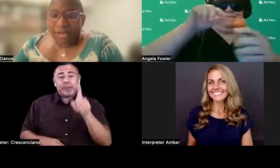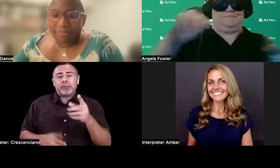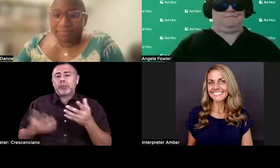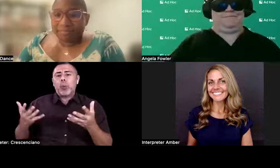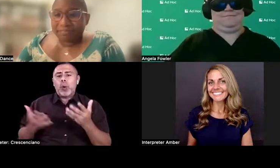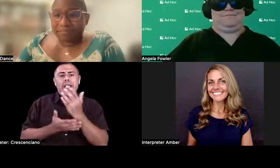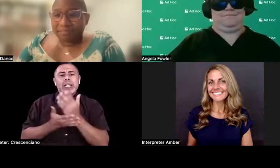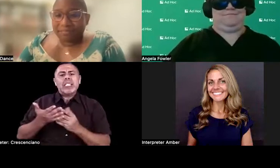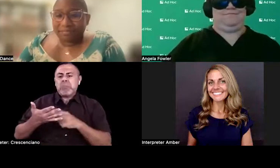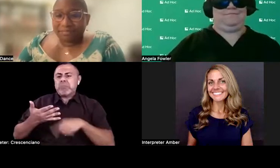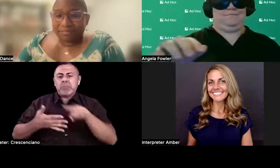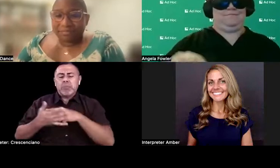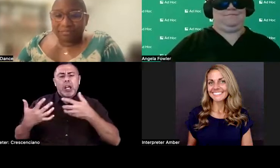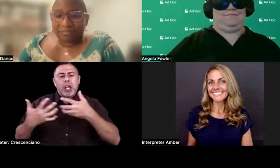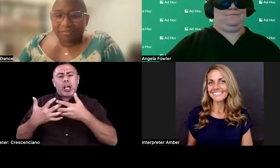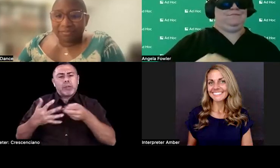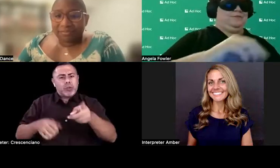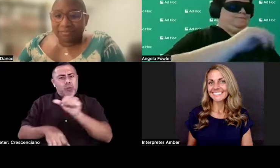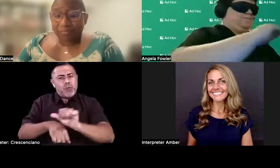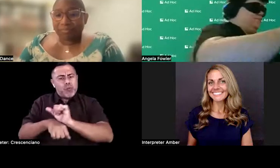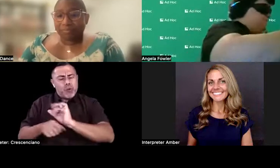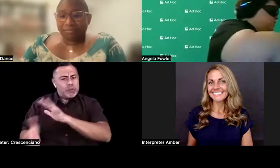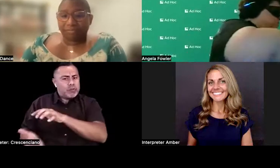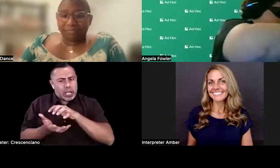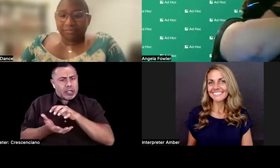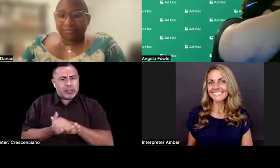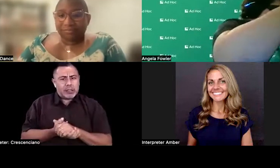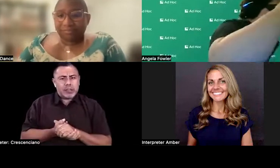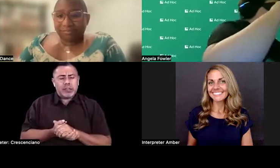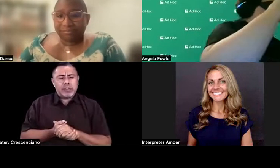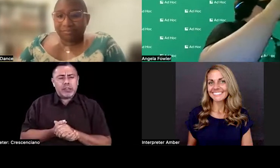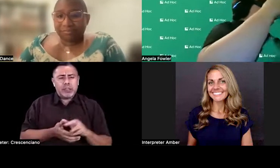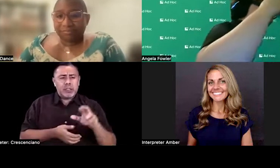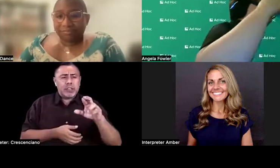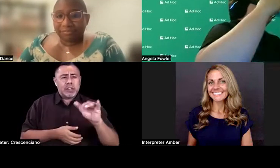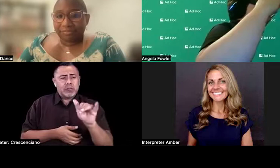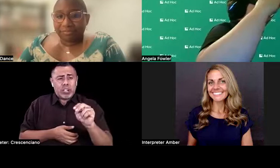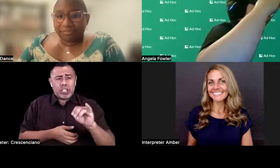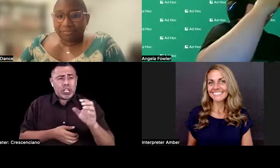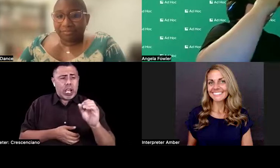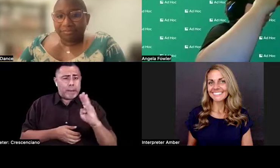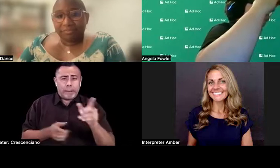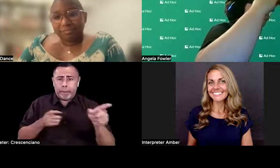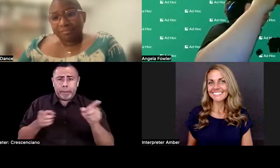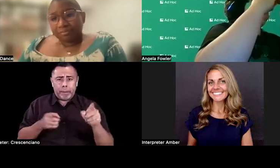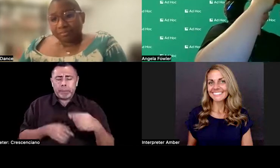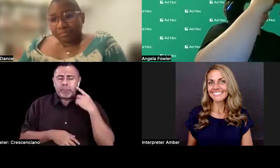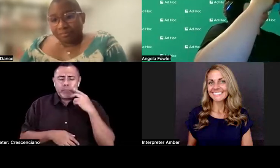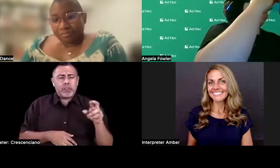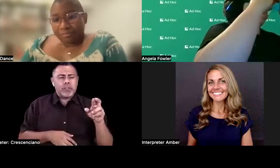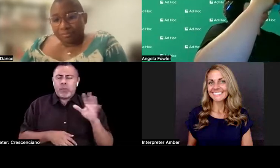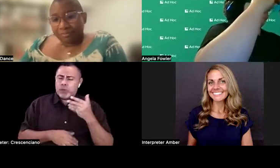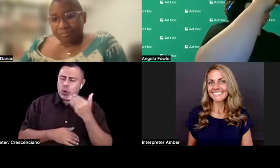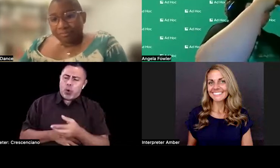Jacob, Ryan? Yeah. Go ahead, Ryan. Go ahead. I was going to just add that,